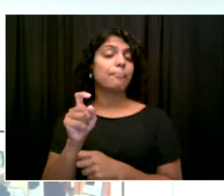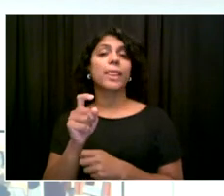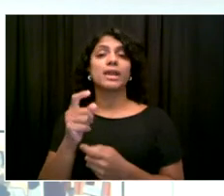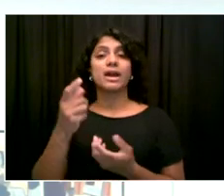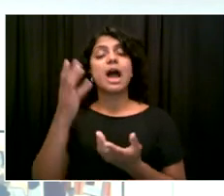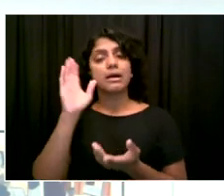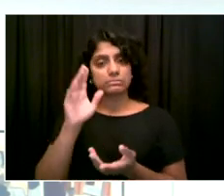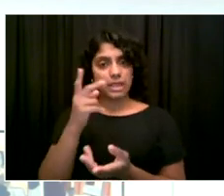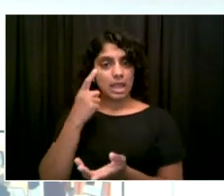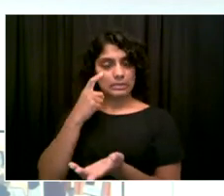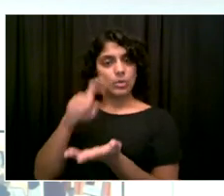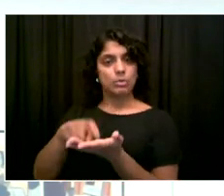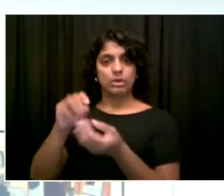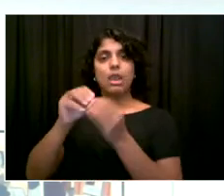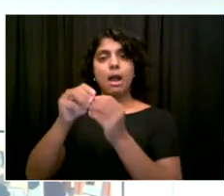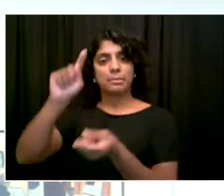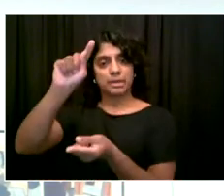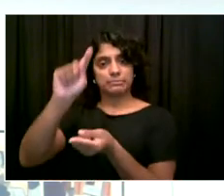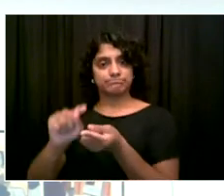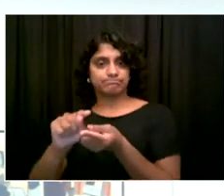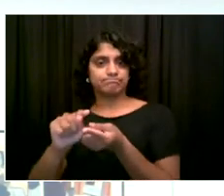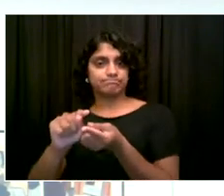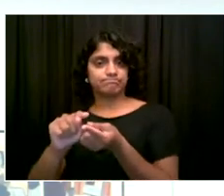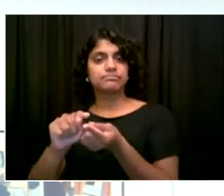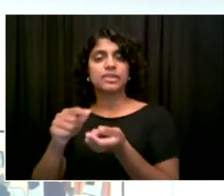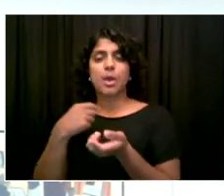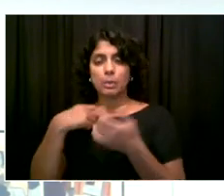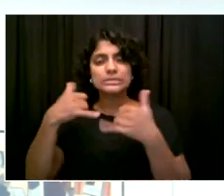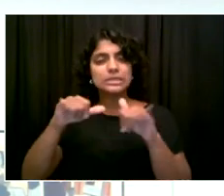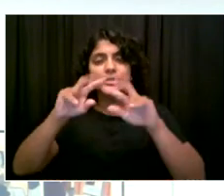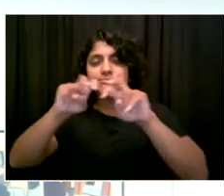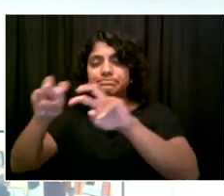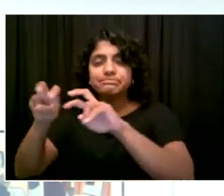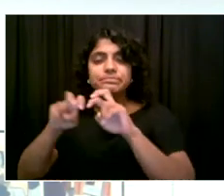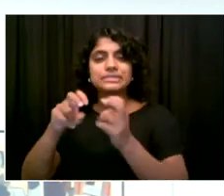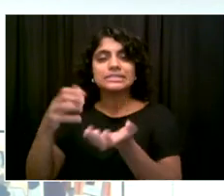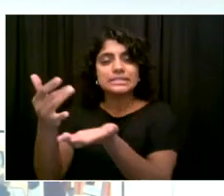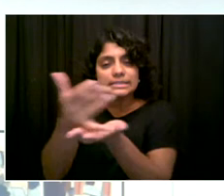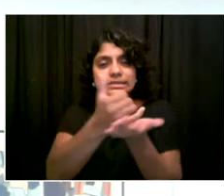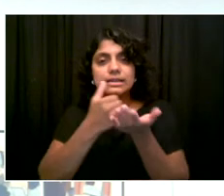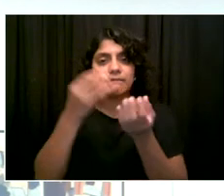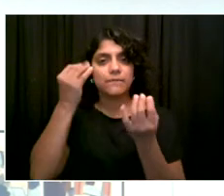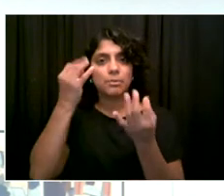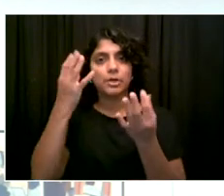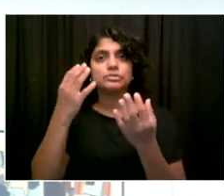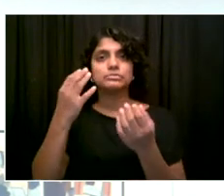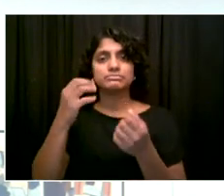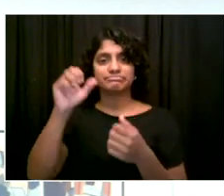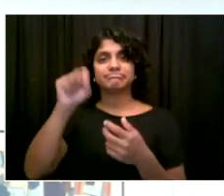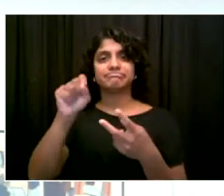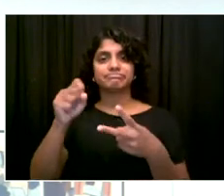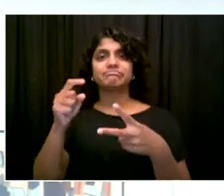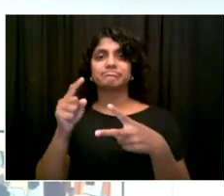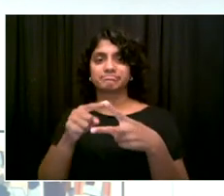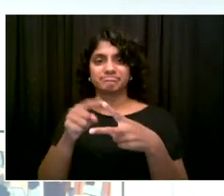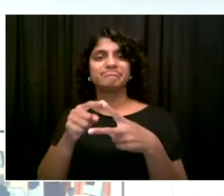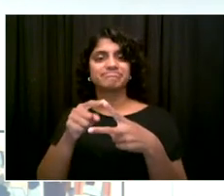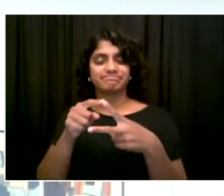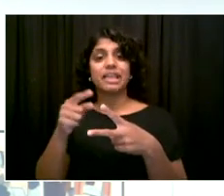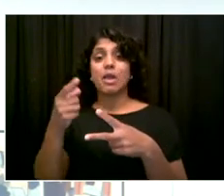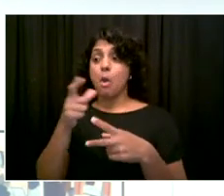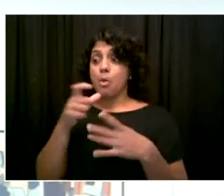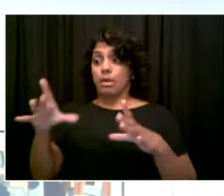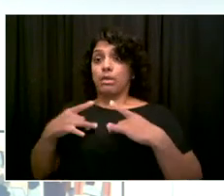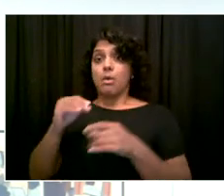slightly greater properties to evade the immune system. But natural infection does